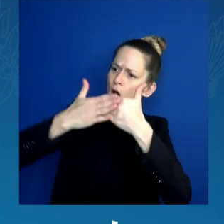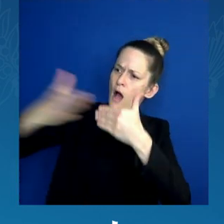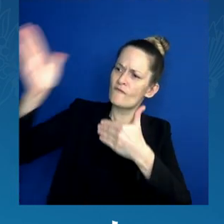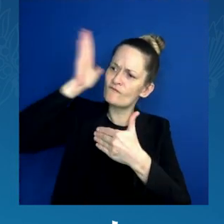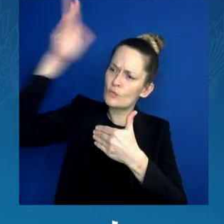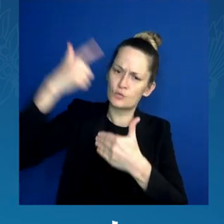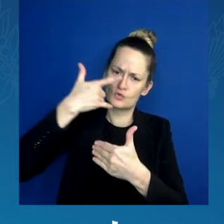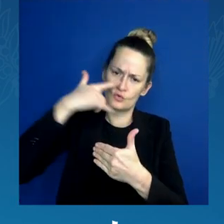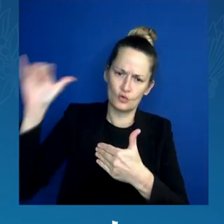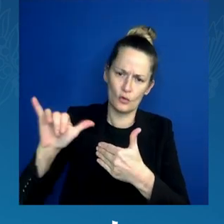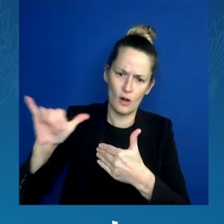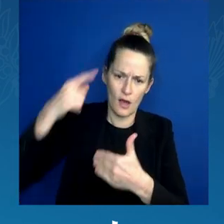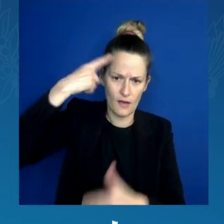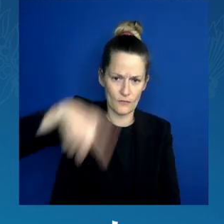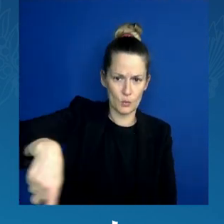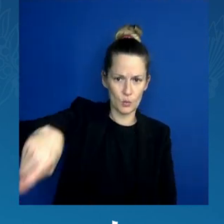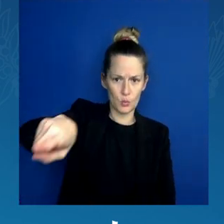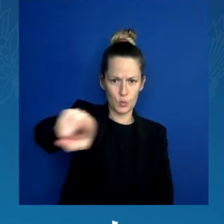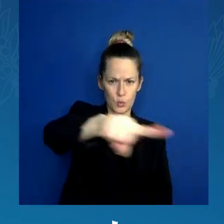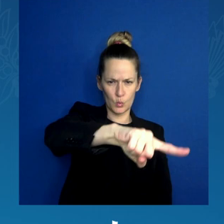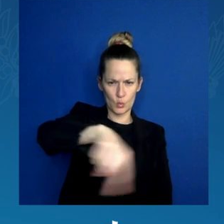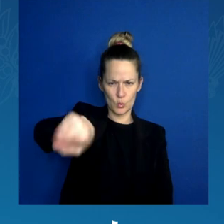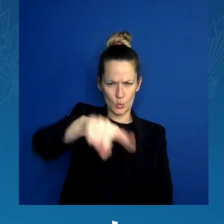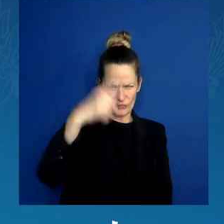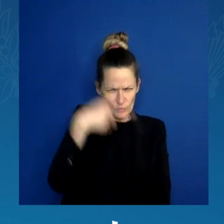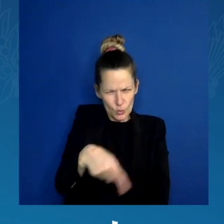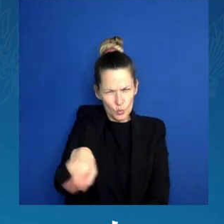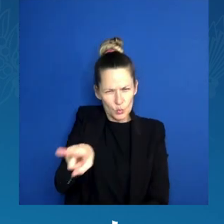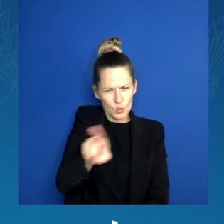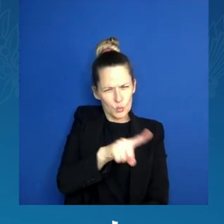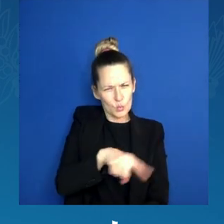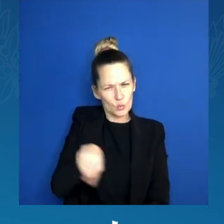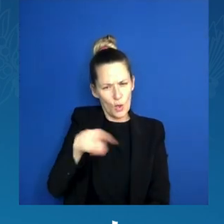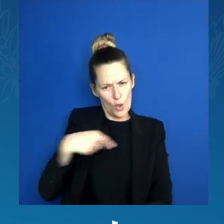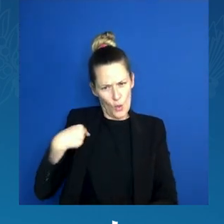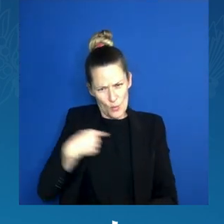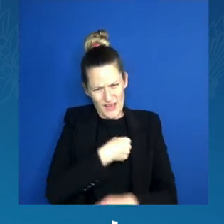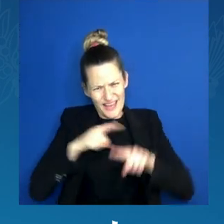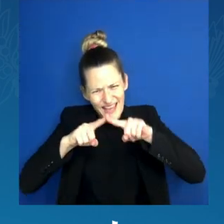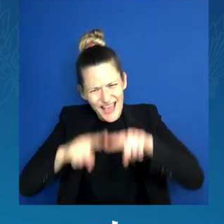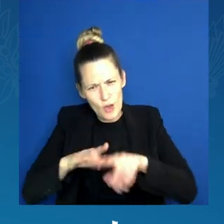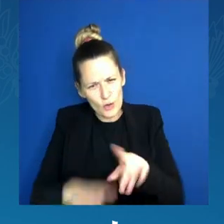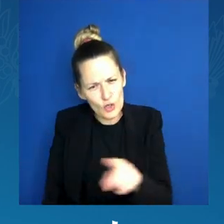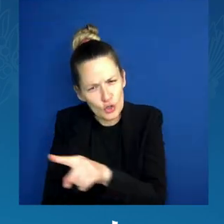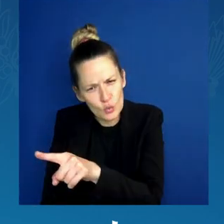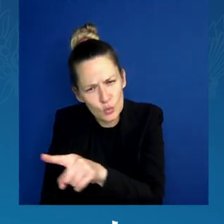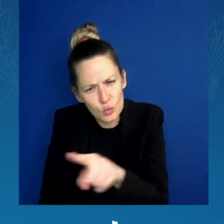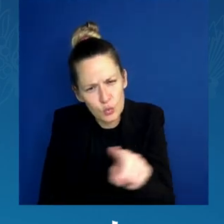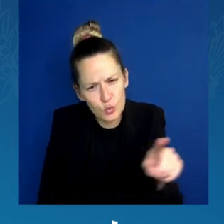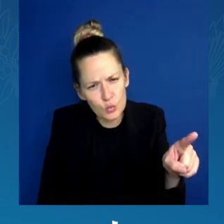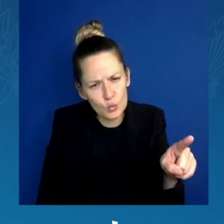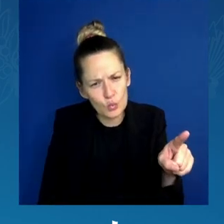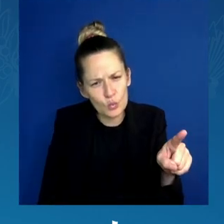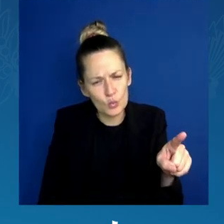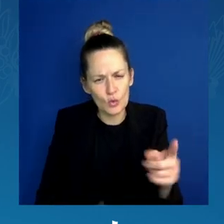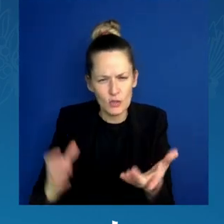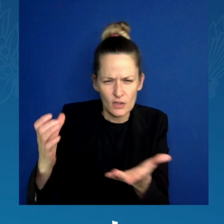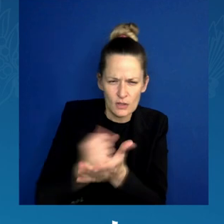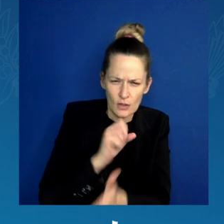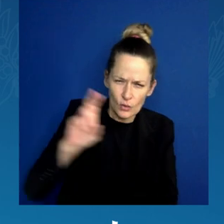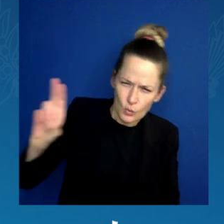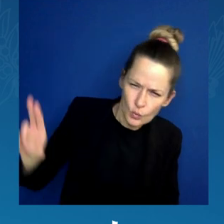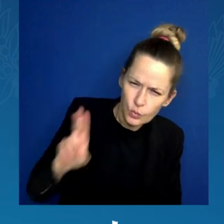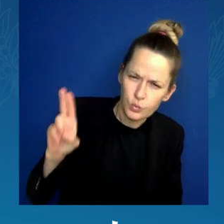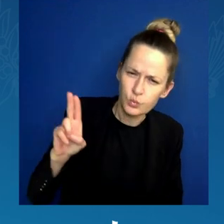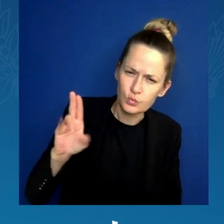And so we are counting on you to use your voices, to know